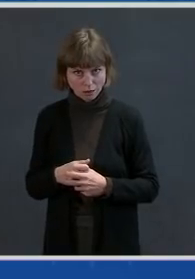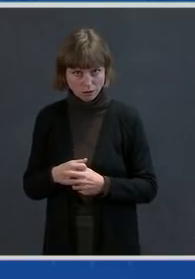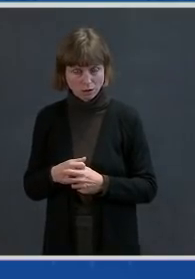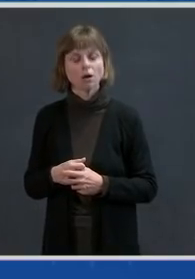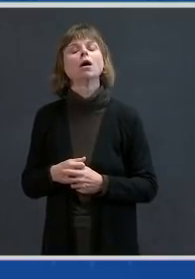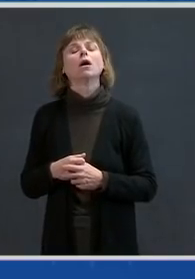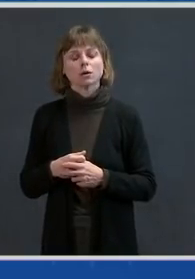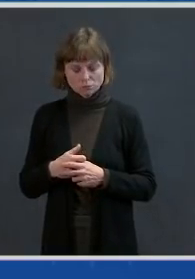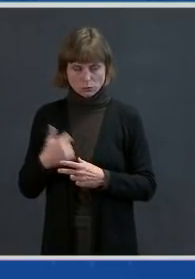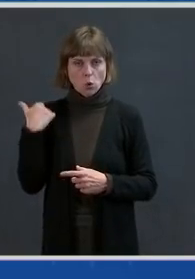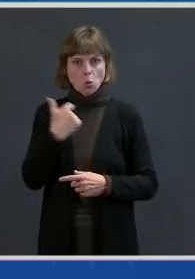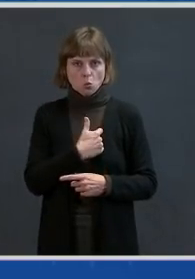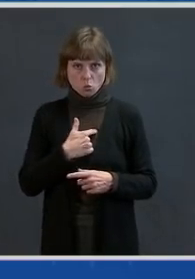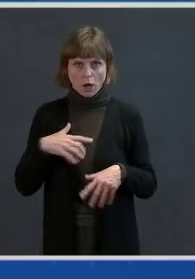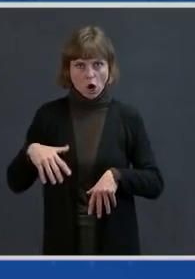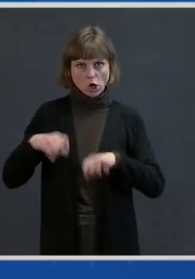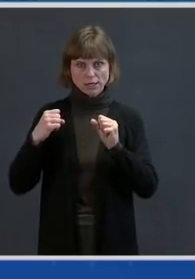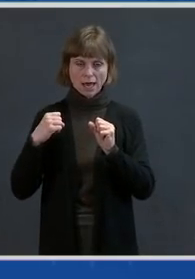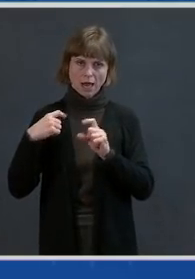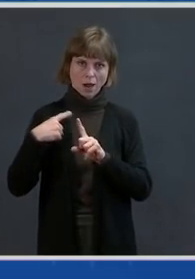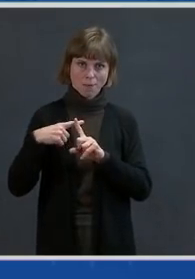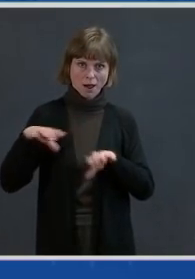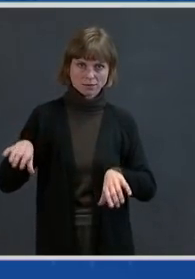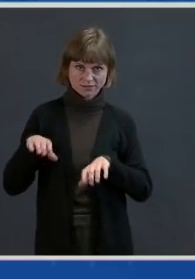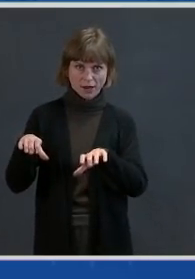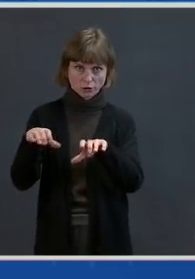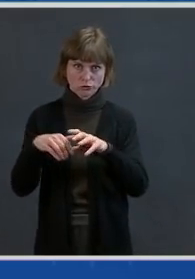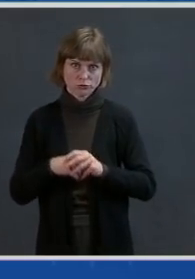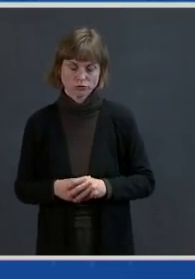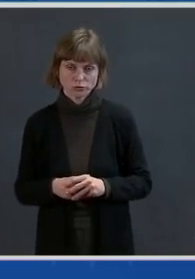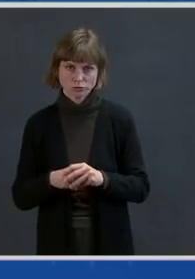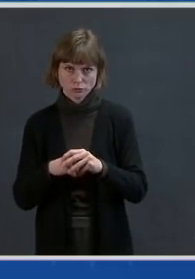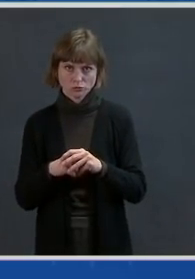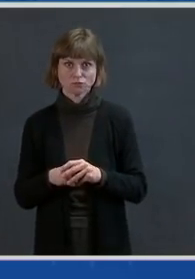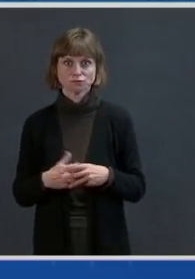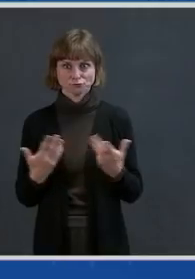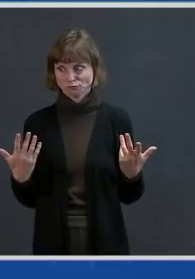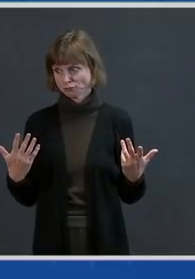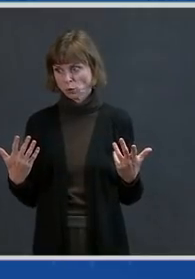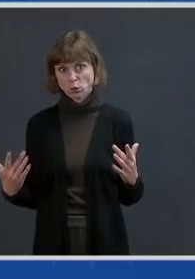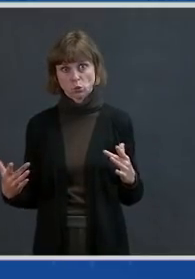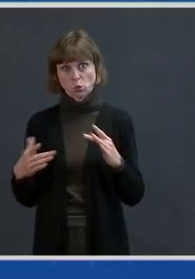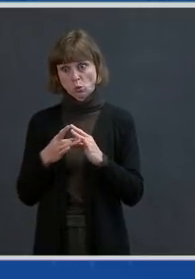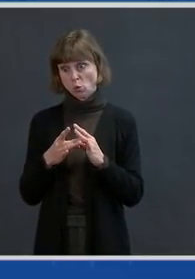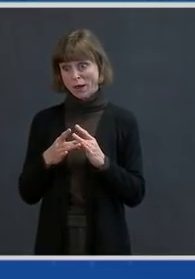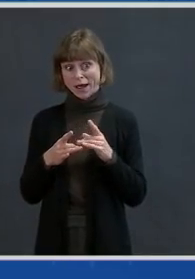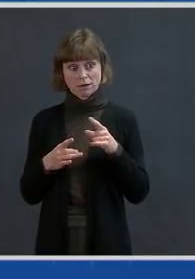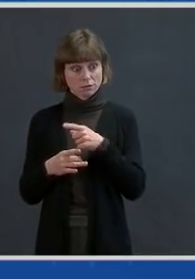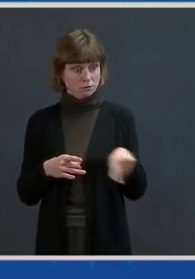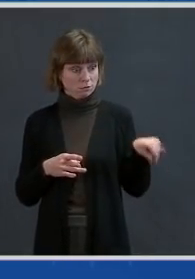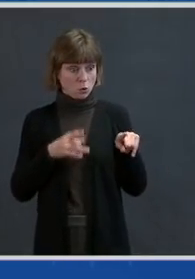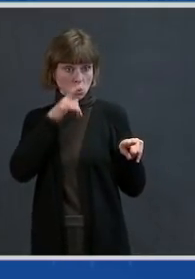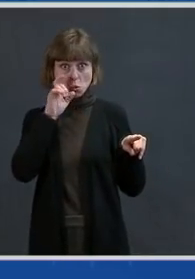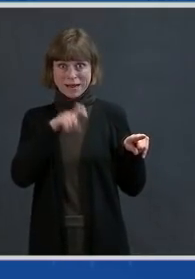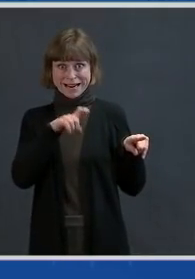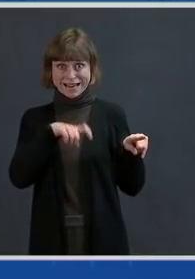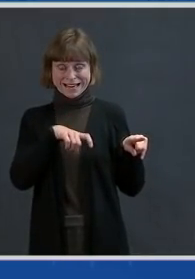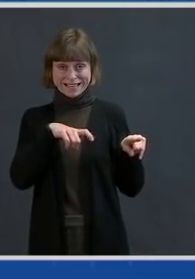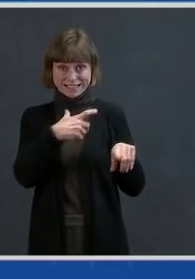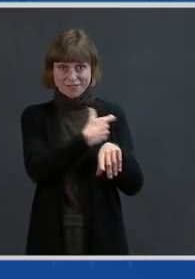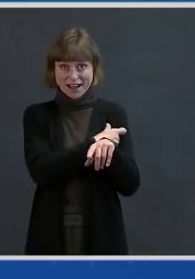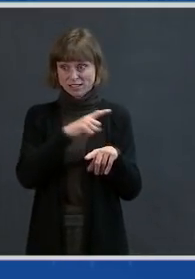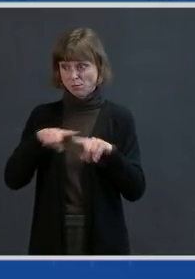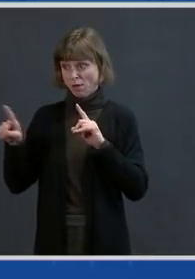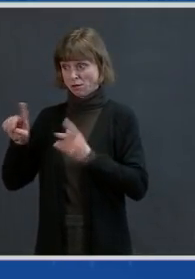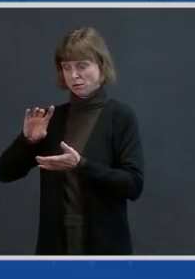are taking this proactive step to be able to connect the needs for vaccines with the supply of vaccines.